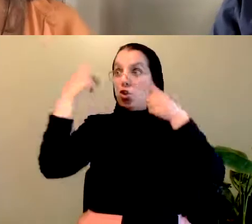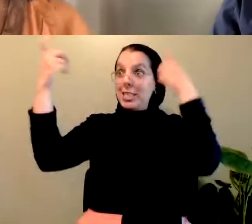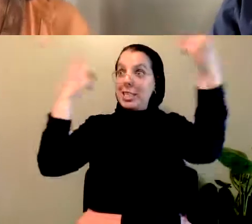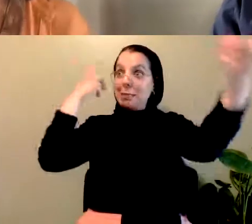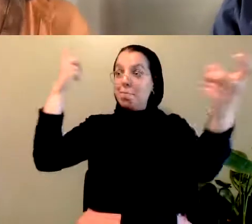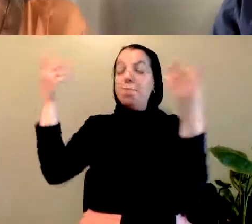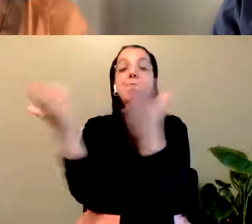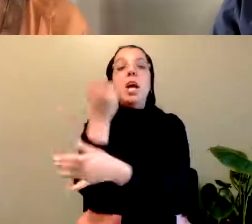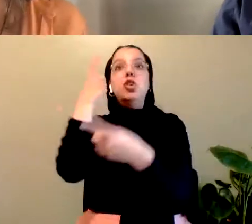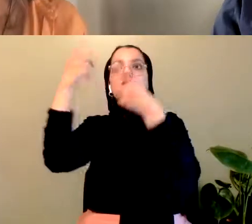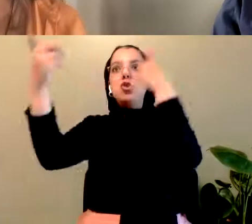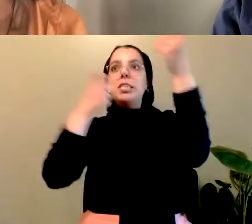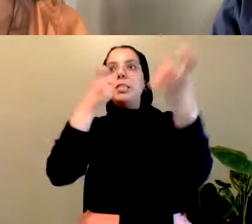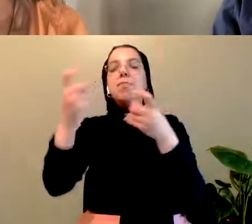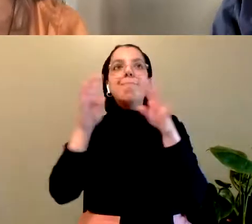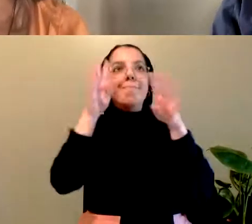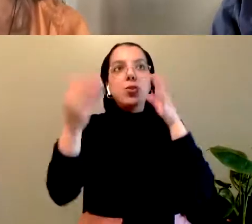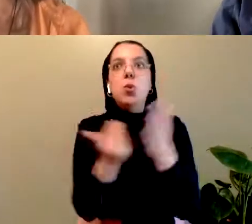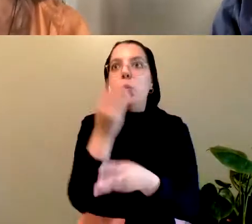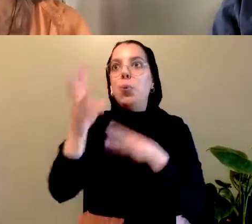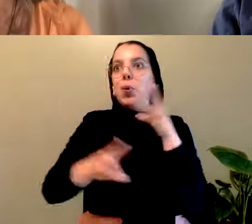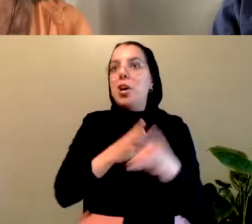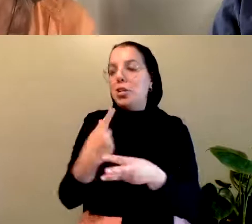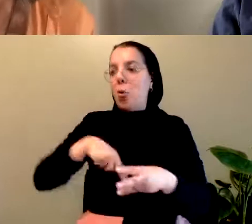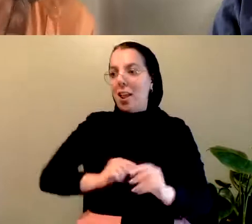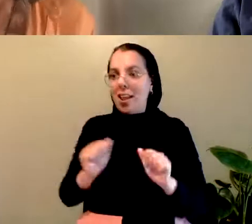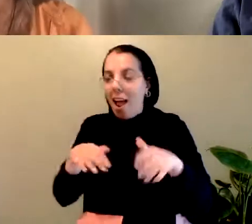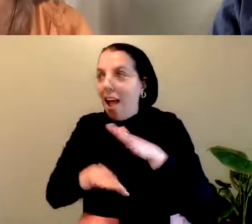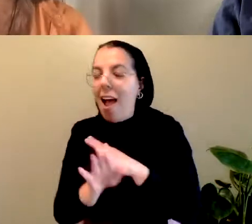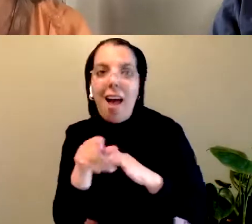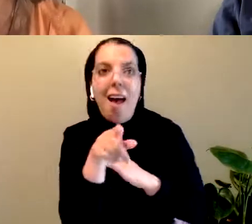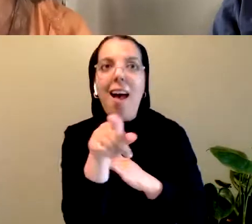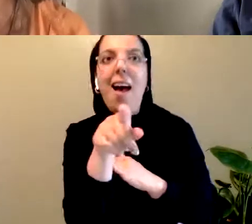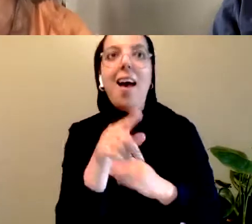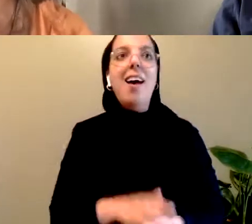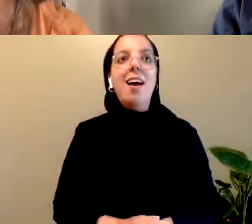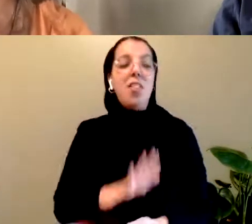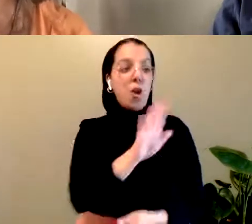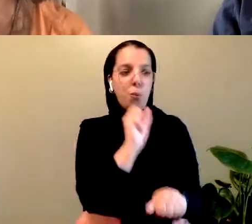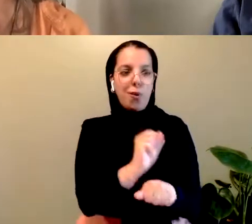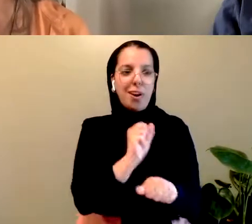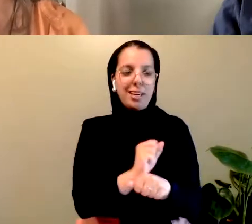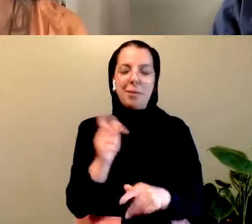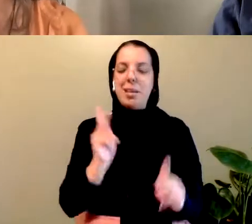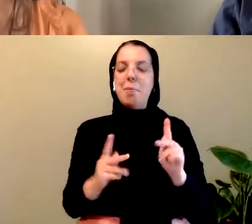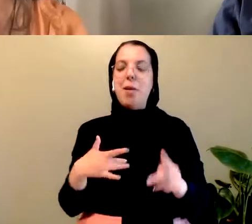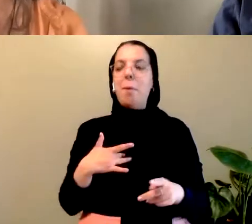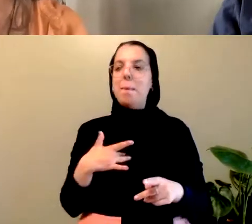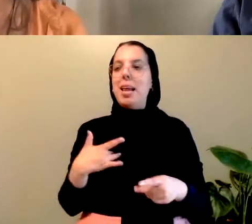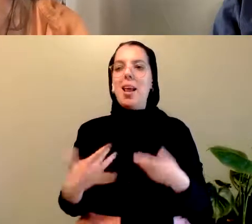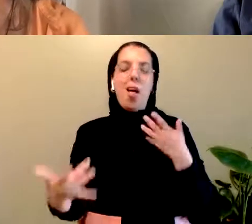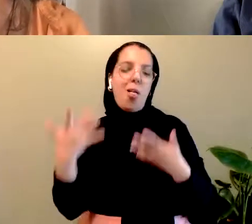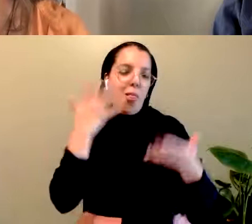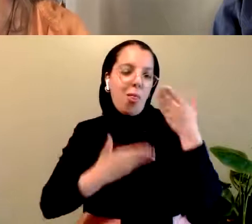worlds for us to enter into. The labor is underappreciated. And